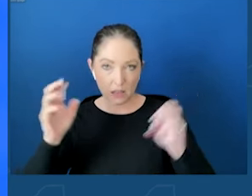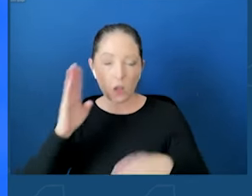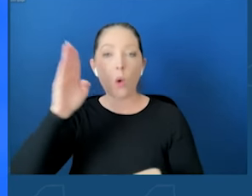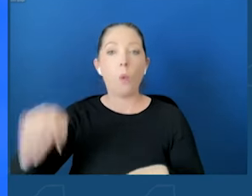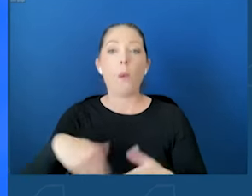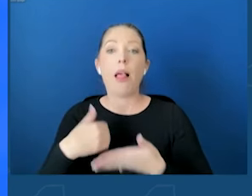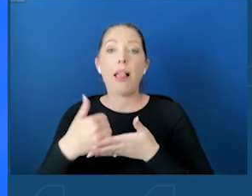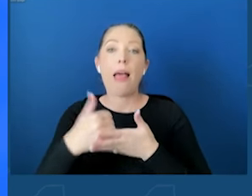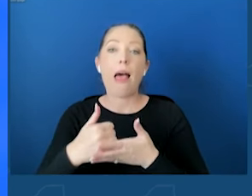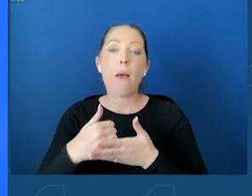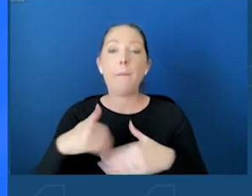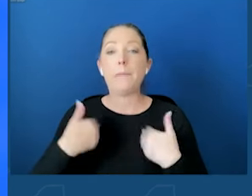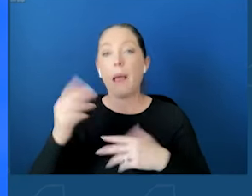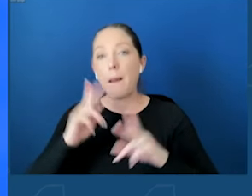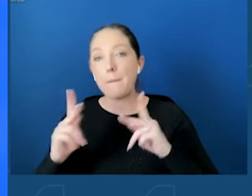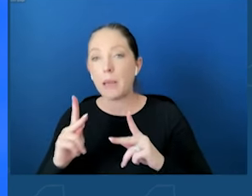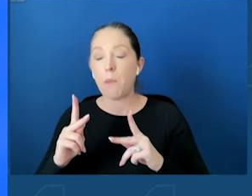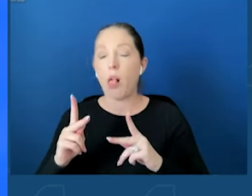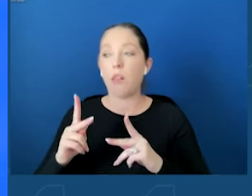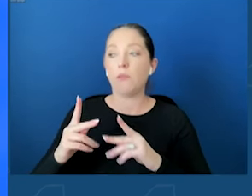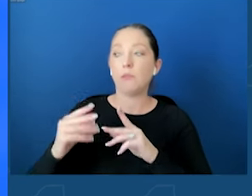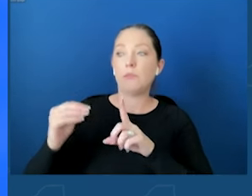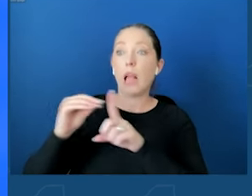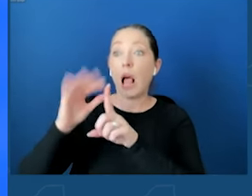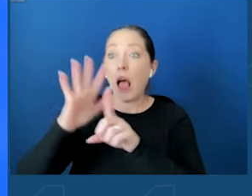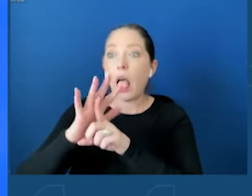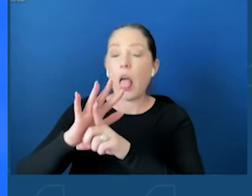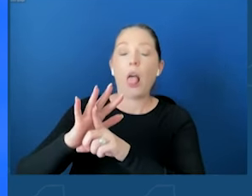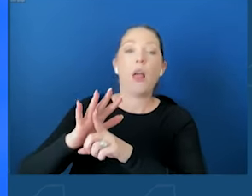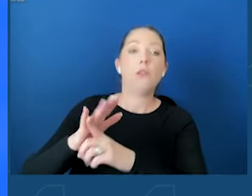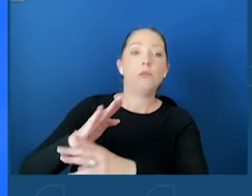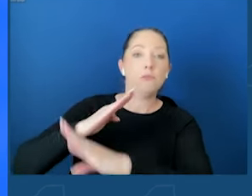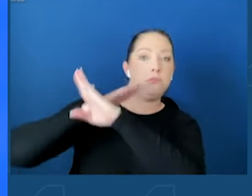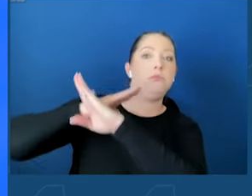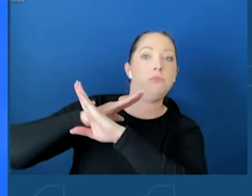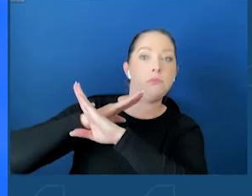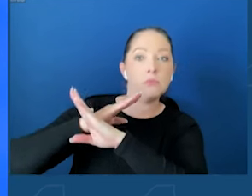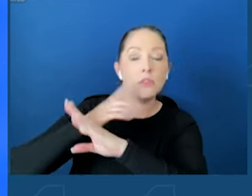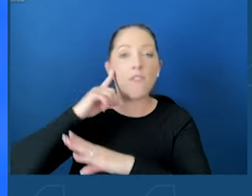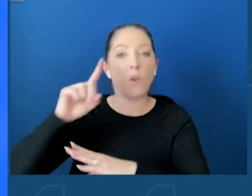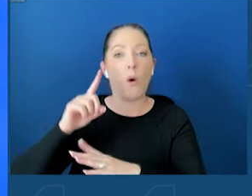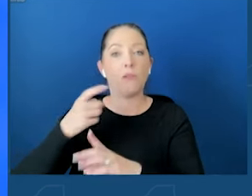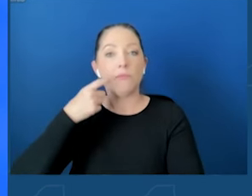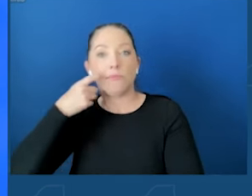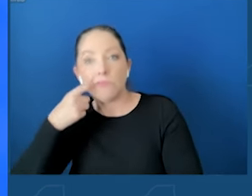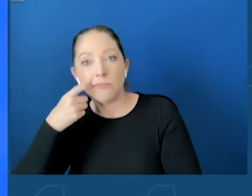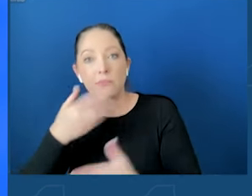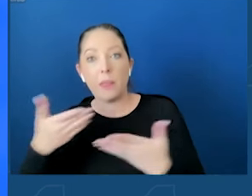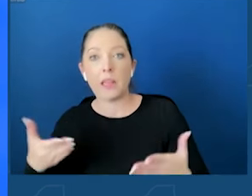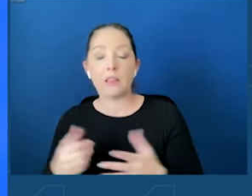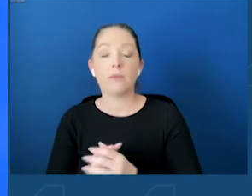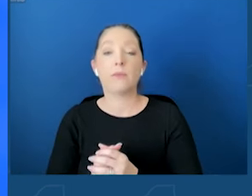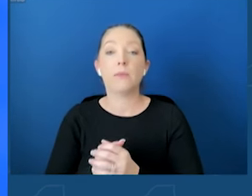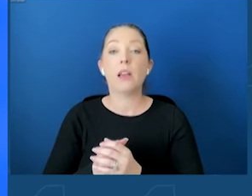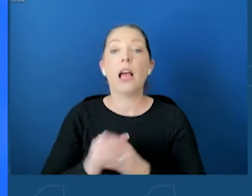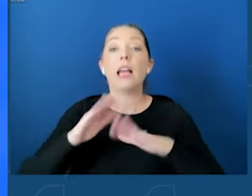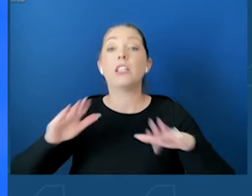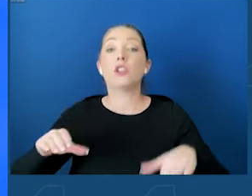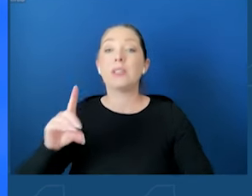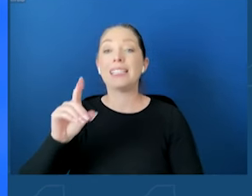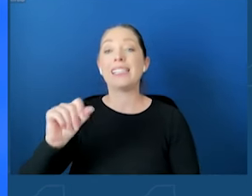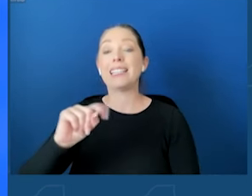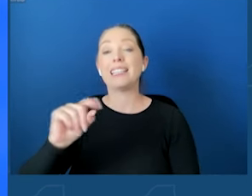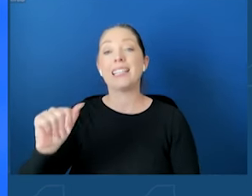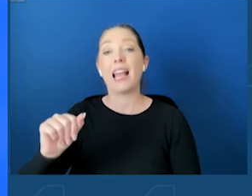feeds like the ones that torment our teens. And the Children's Data Privacy Act will guard children from online